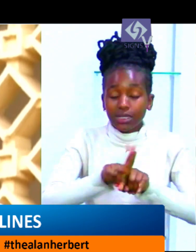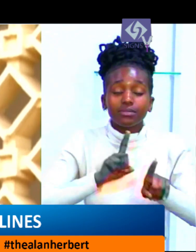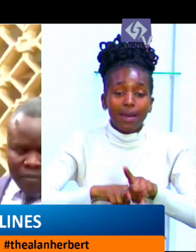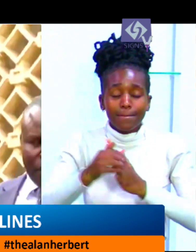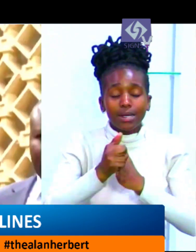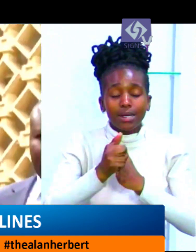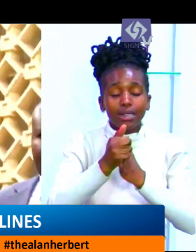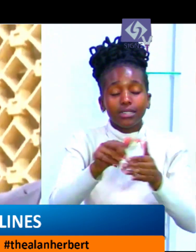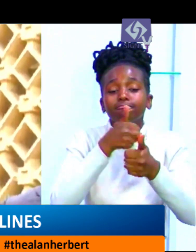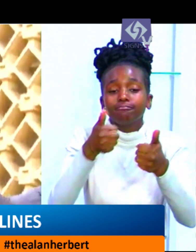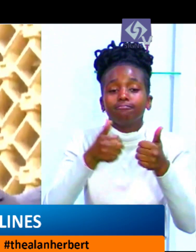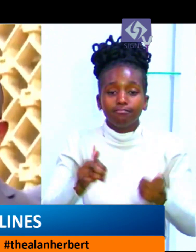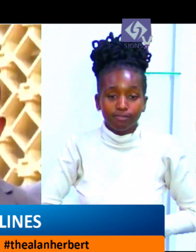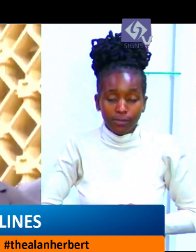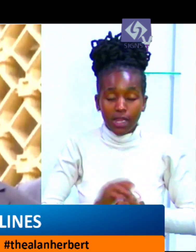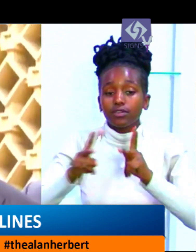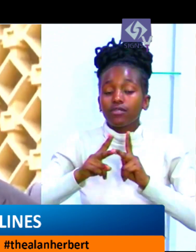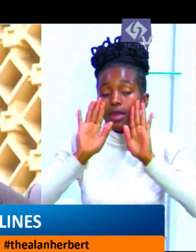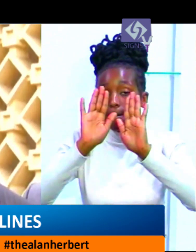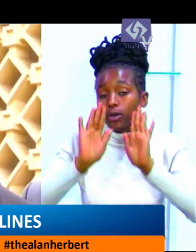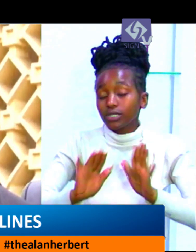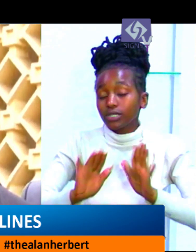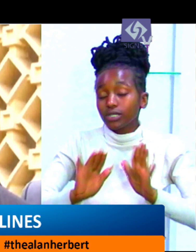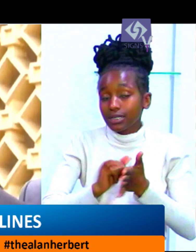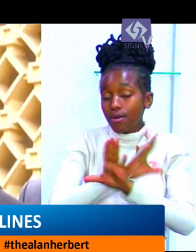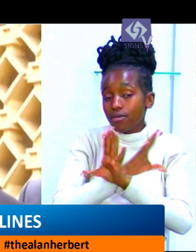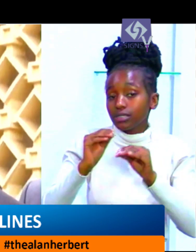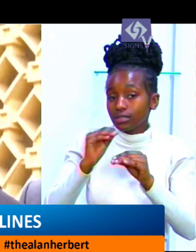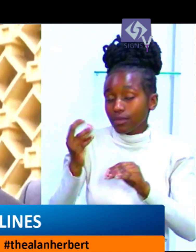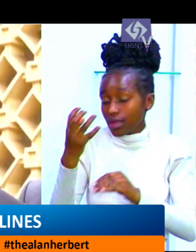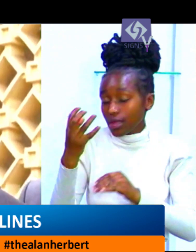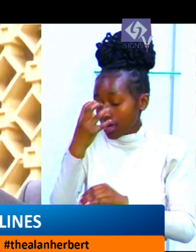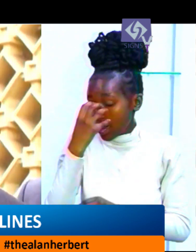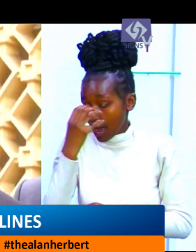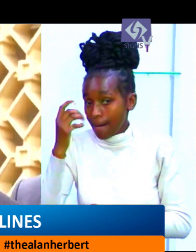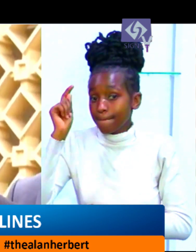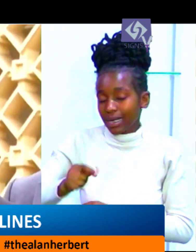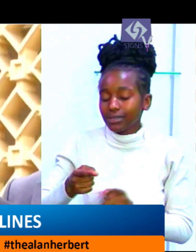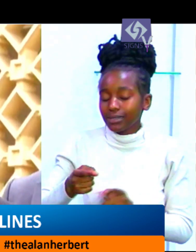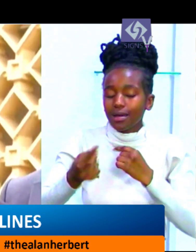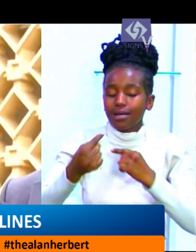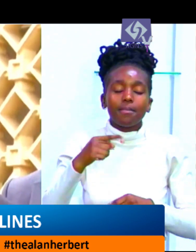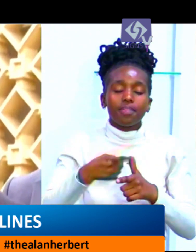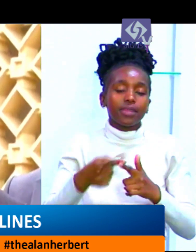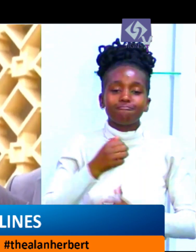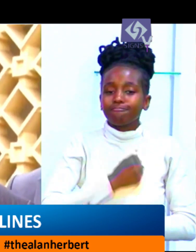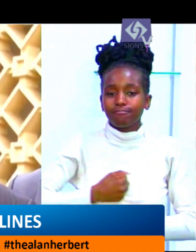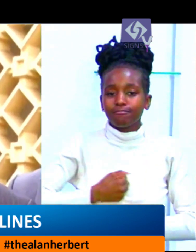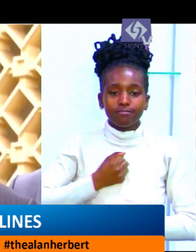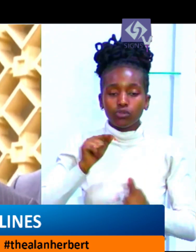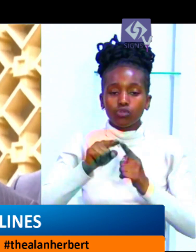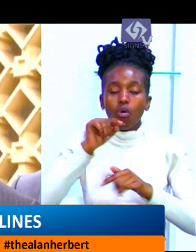respect the Constitution, the rule of law, and they must govern justly. It is important